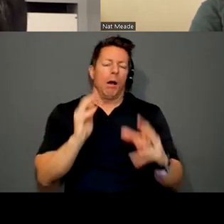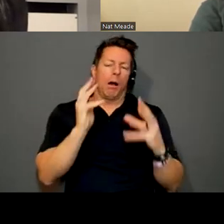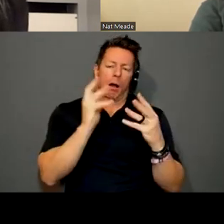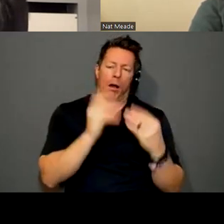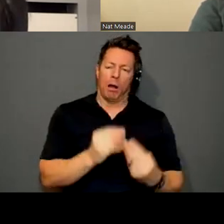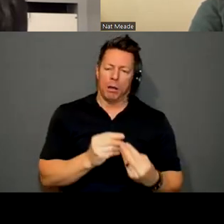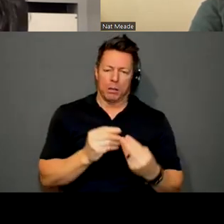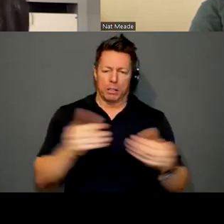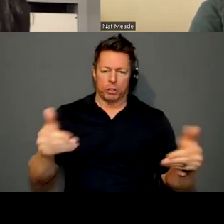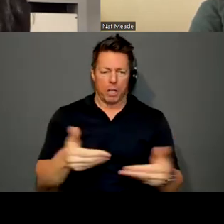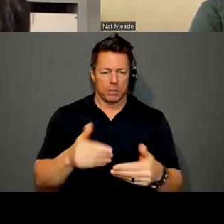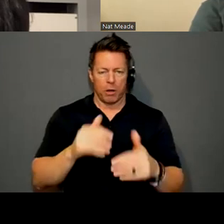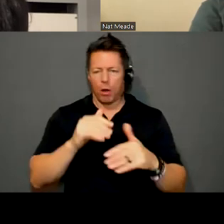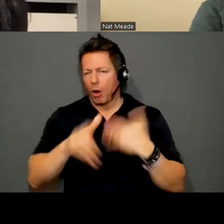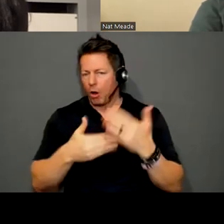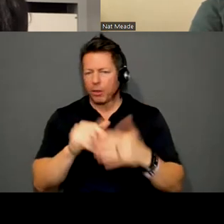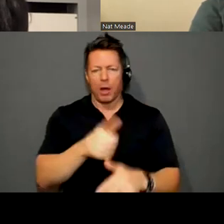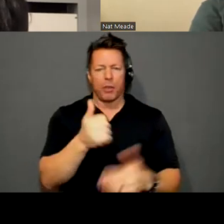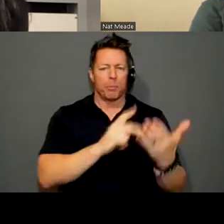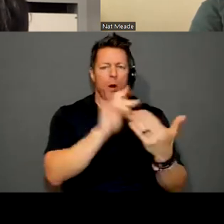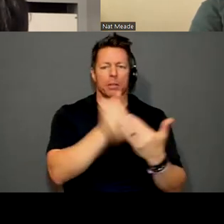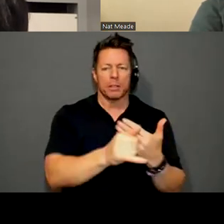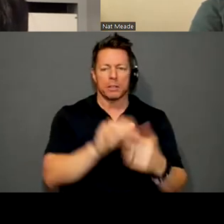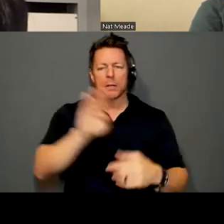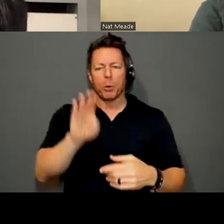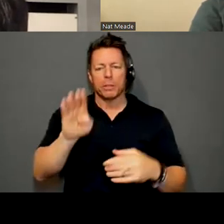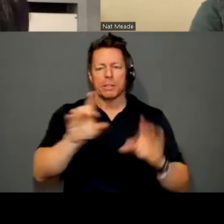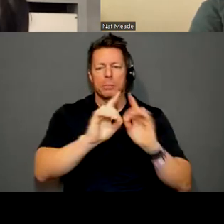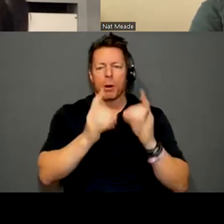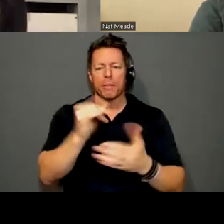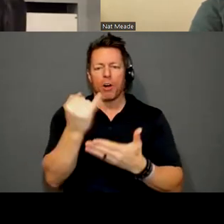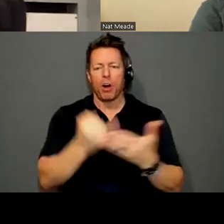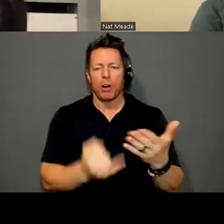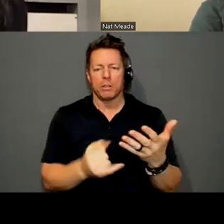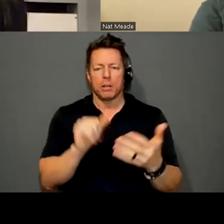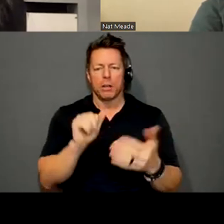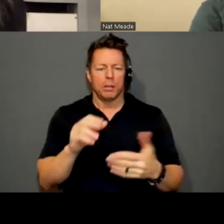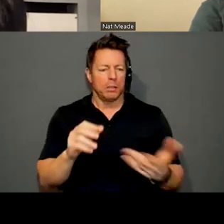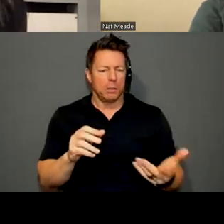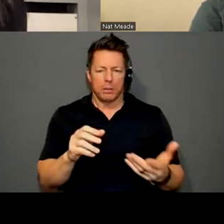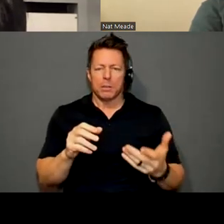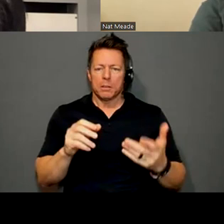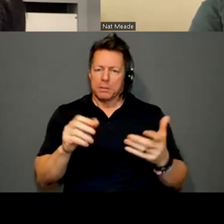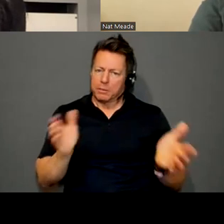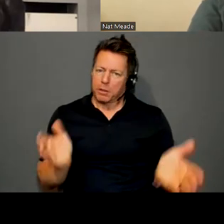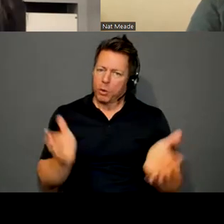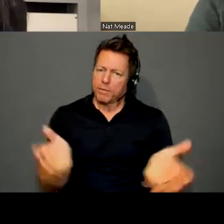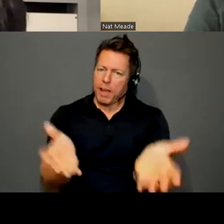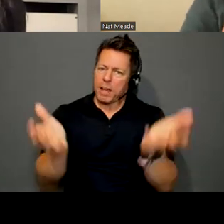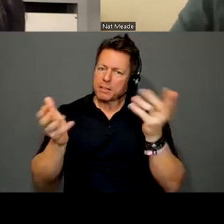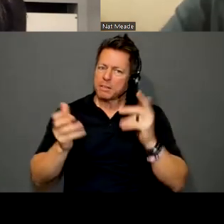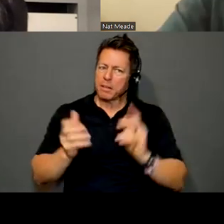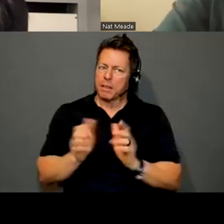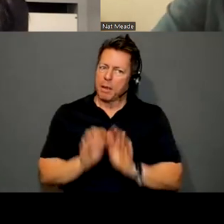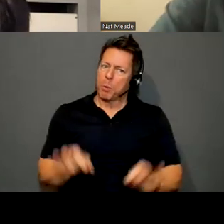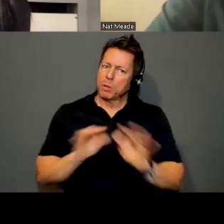all the other projects that the Boise Department of Art cultivates and the importance of